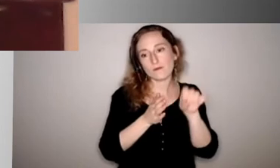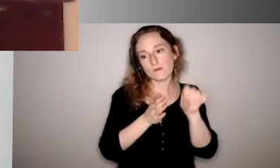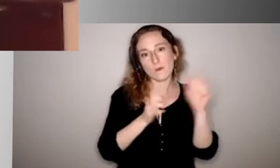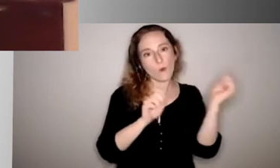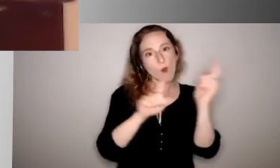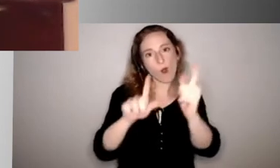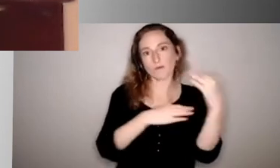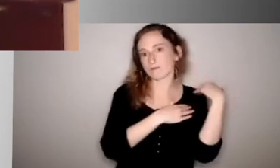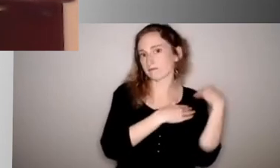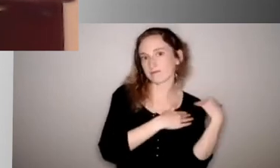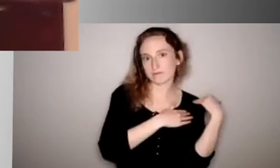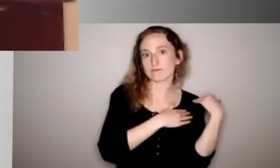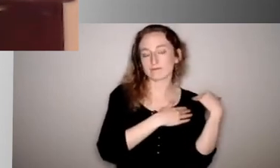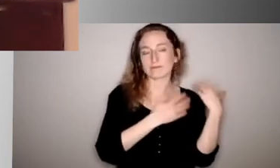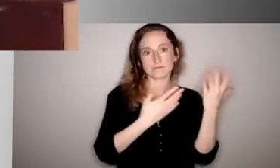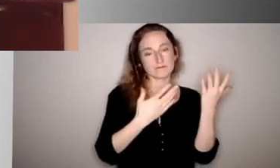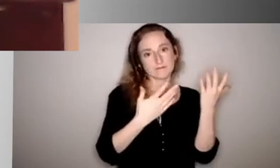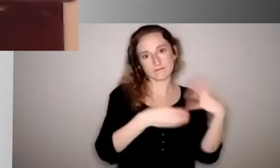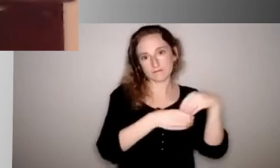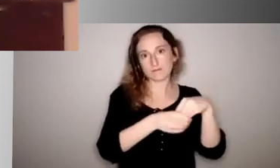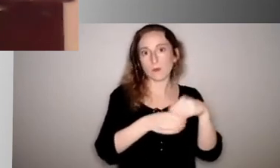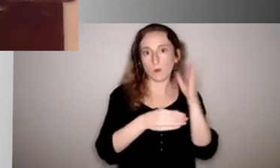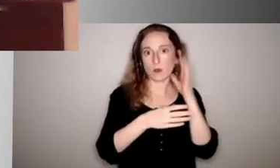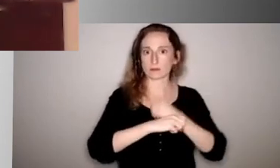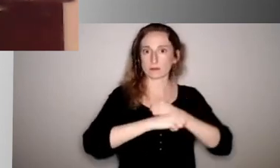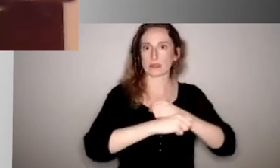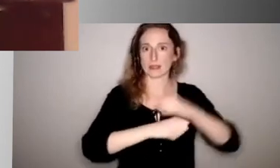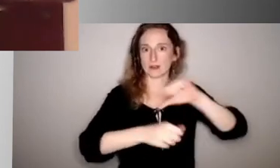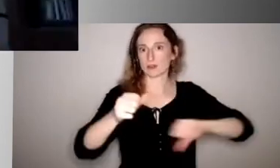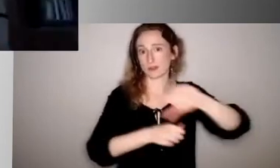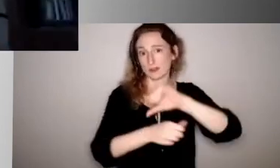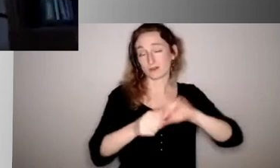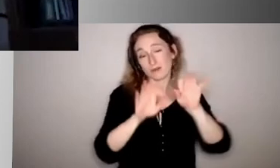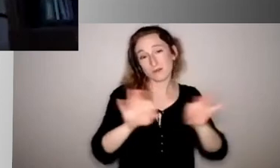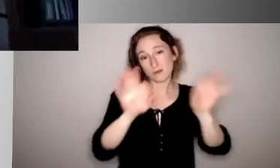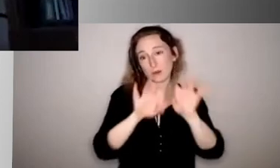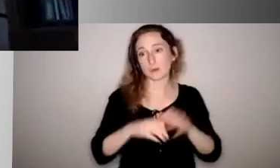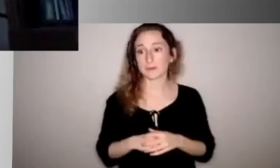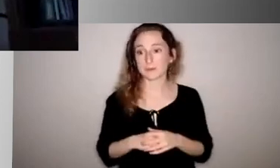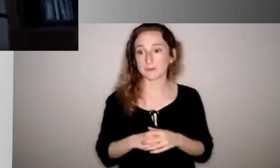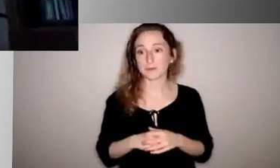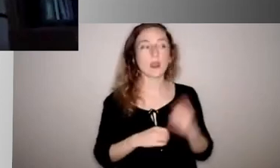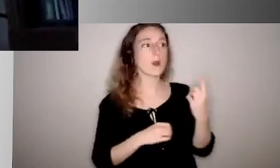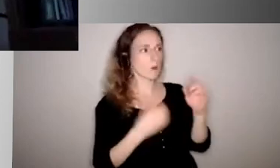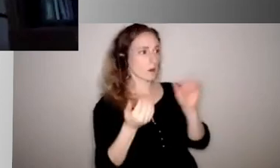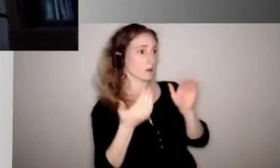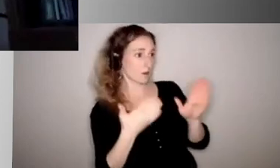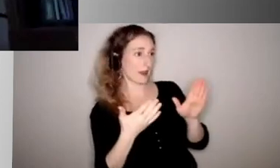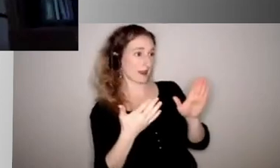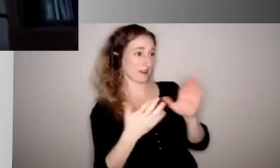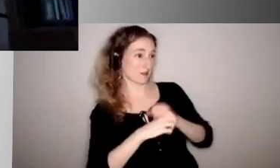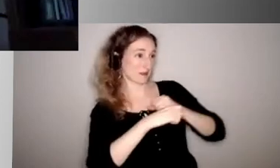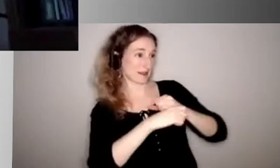doing what we are supposed to do will also protect our colleagues. And one of those ways of doing that is wearing wearing a mask. And I know